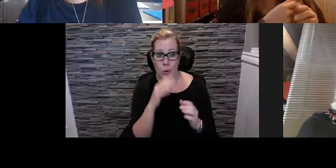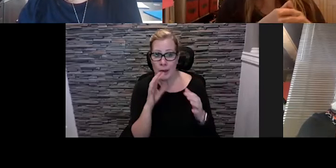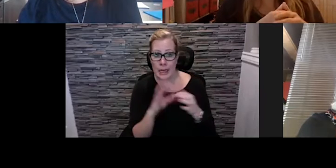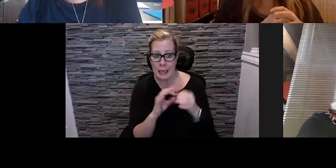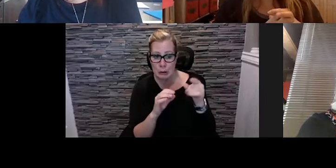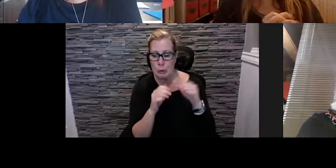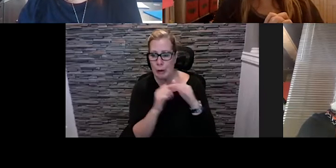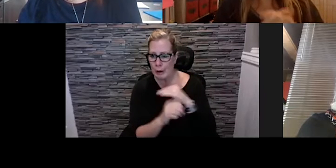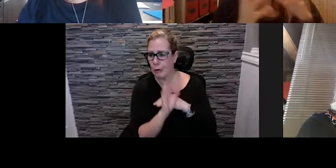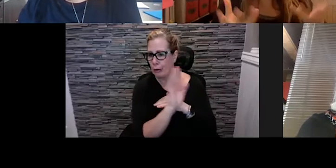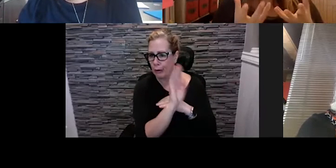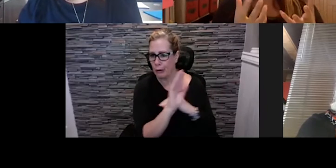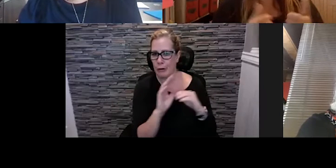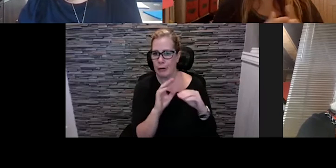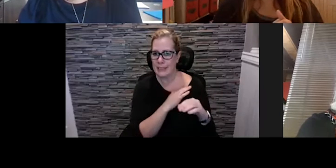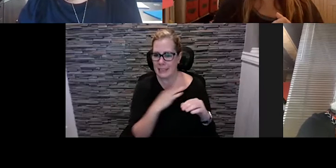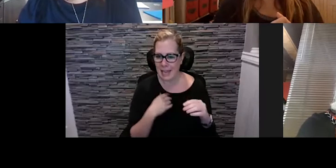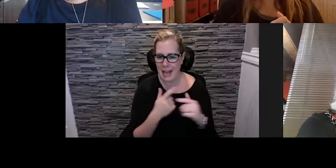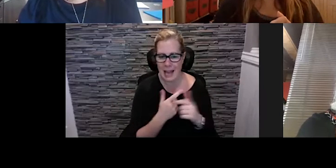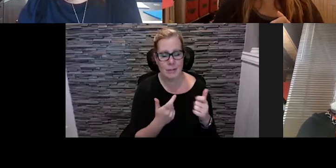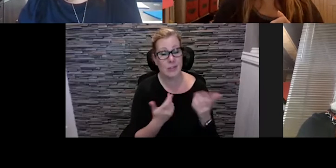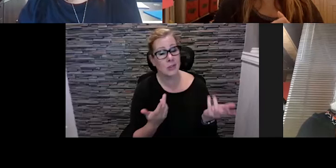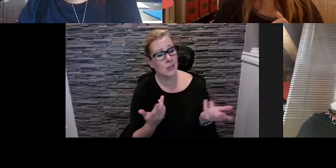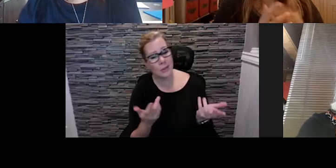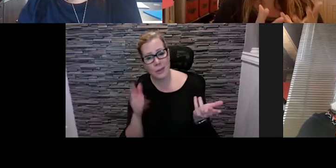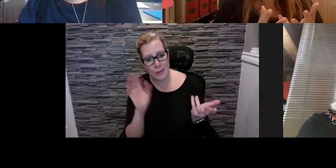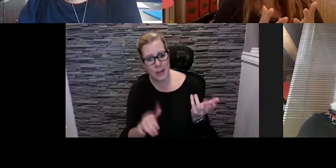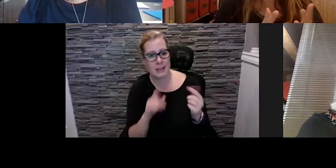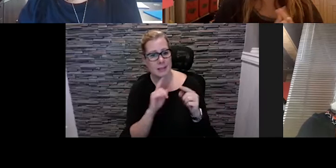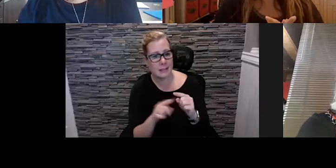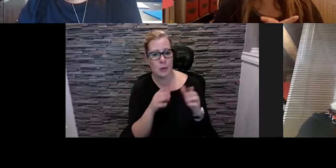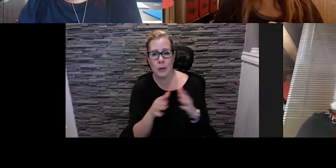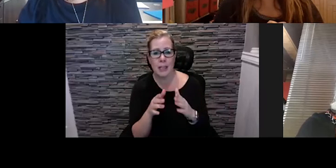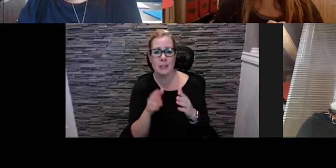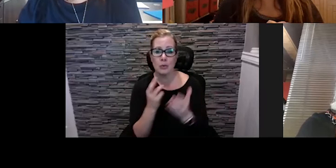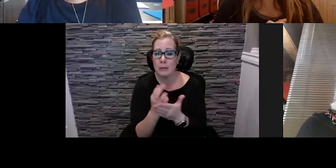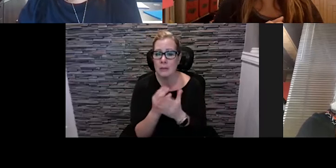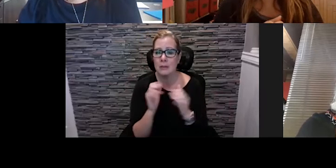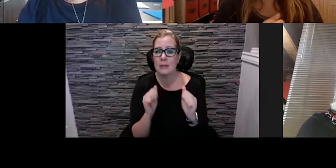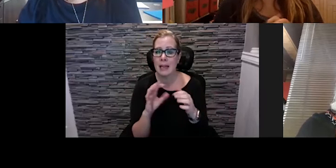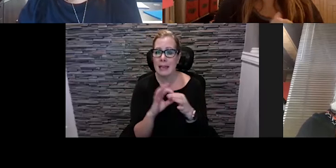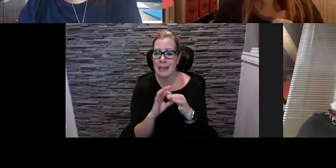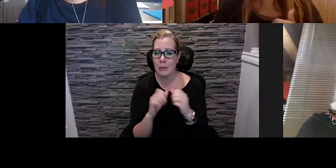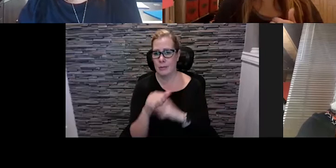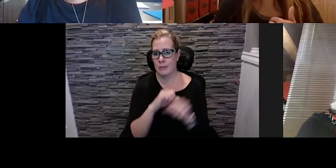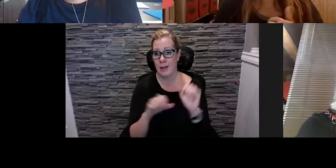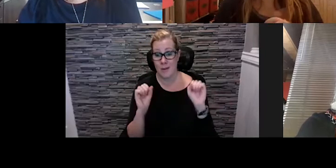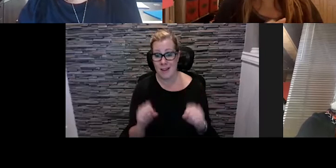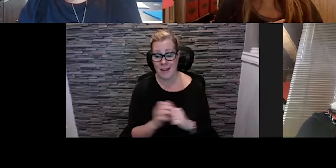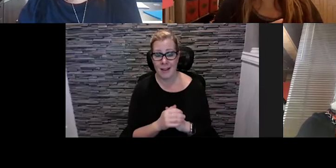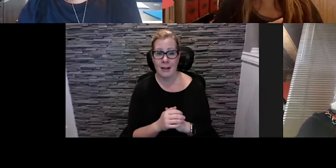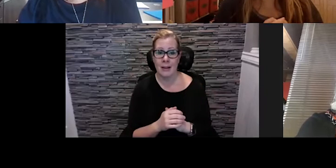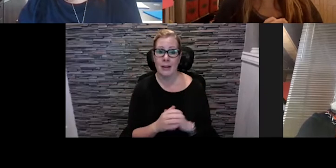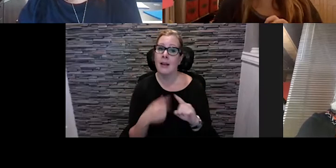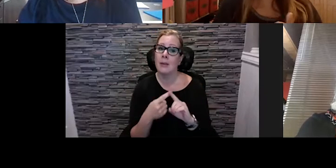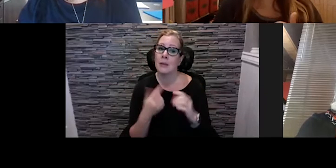so those are ways that I hope we can help we also try to represent the arts